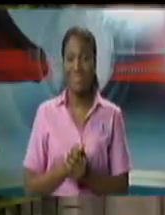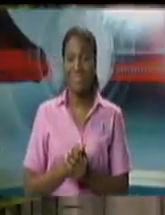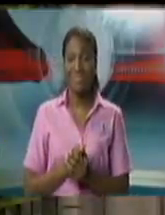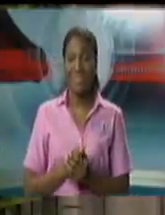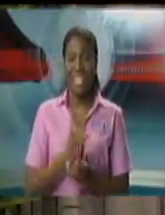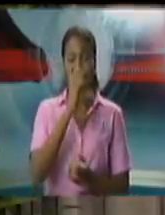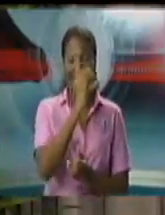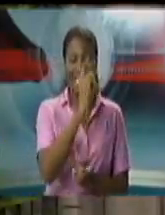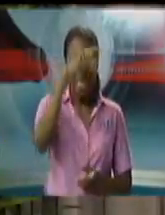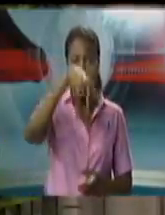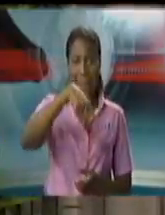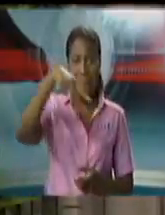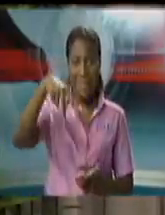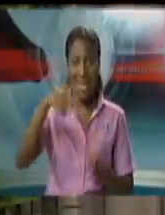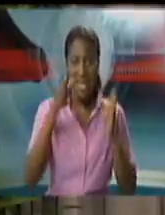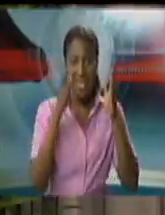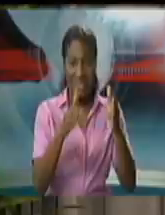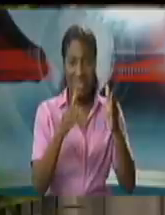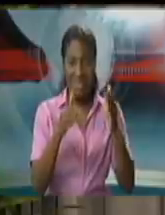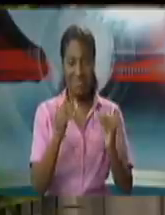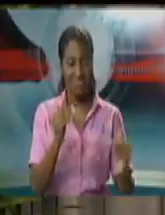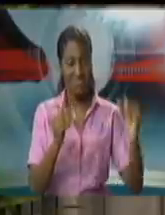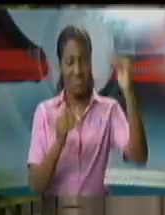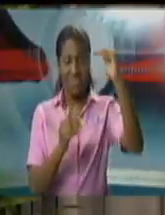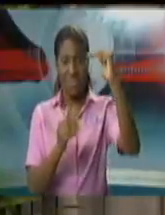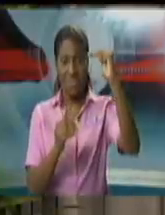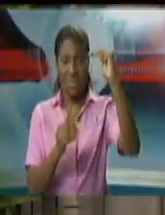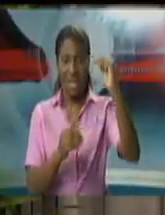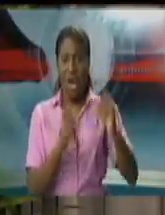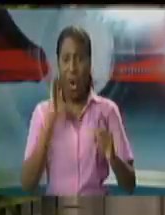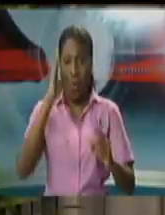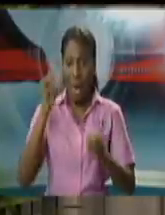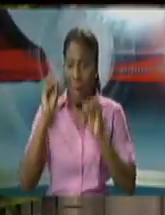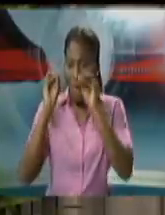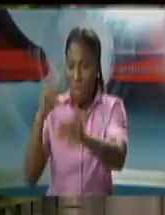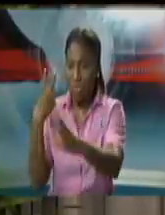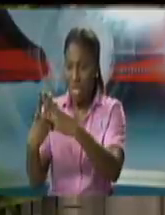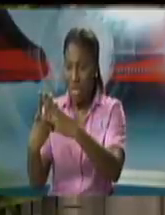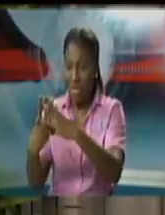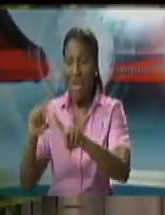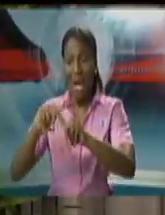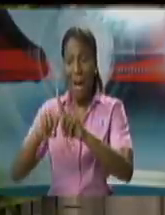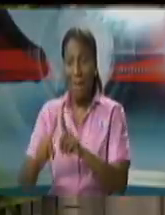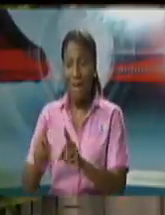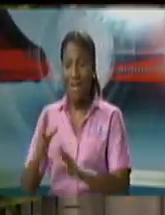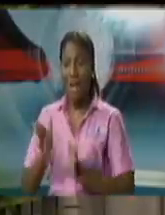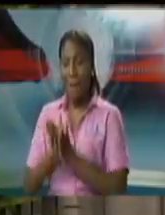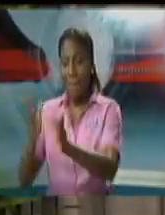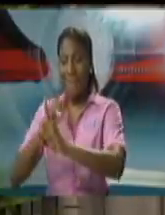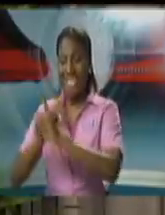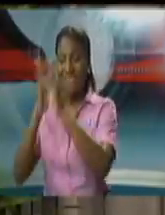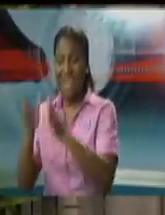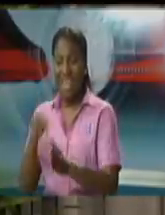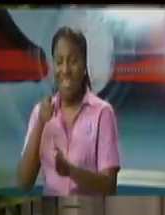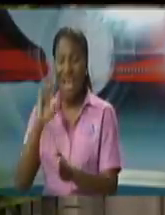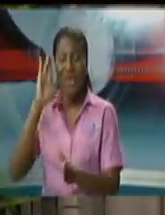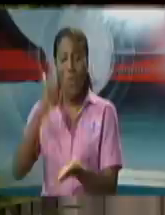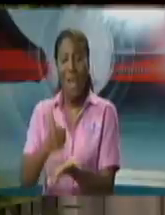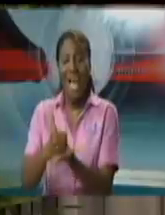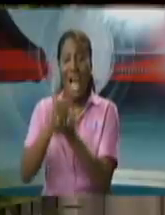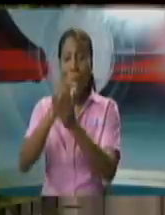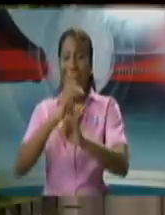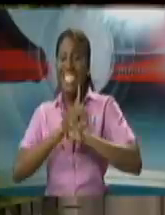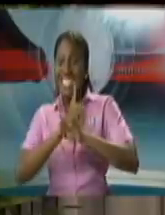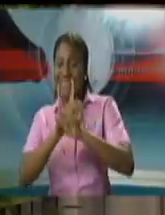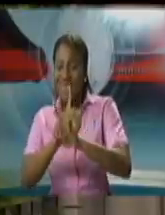the dpp is the prosecutor and the public defender is the defender so they are on different sides of the equation but they are both